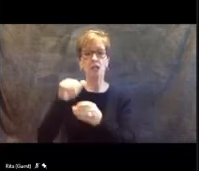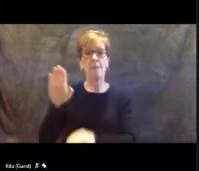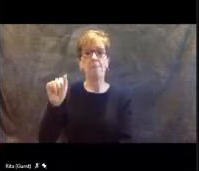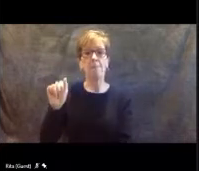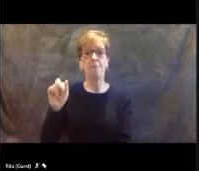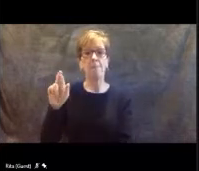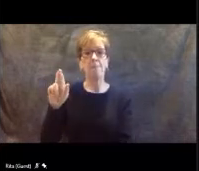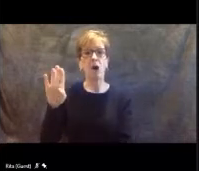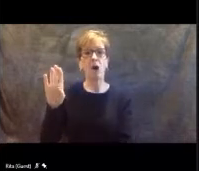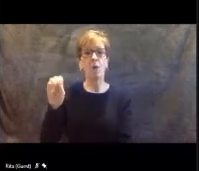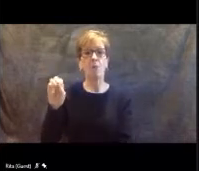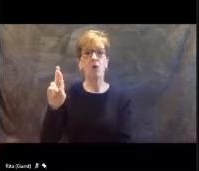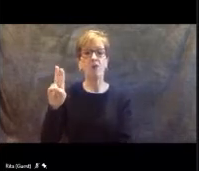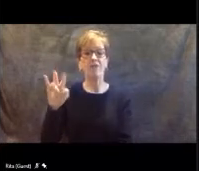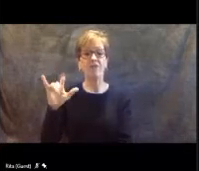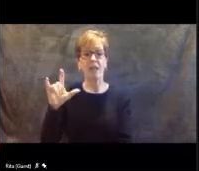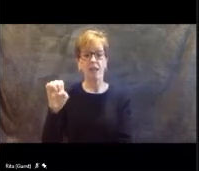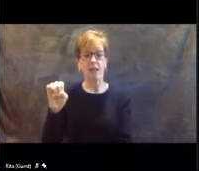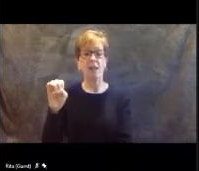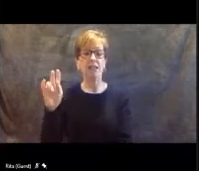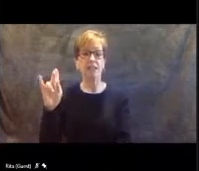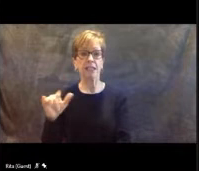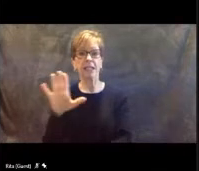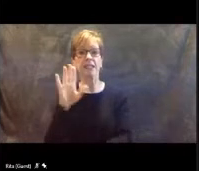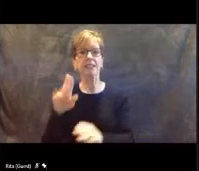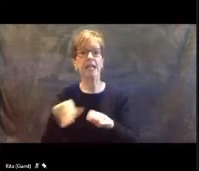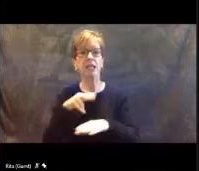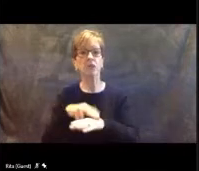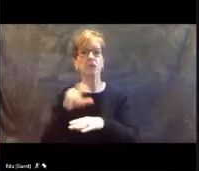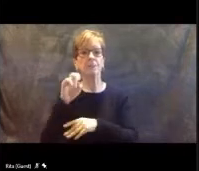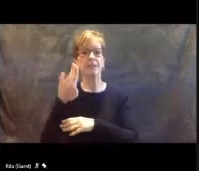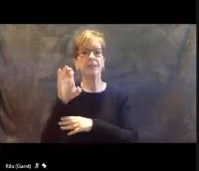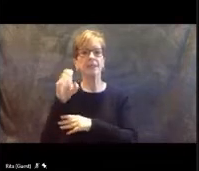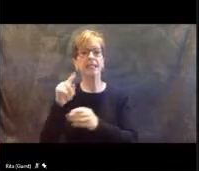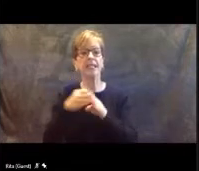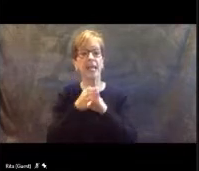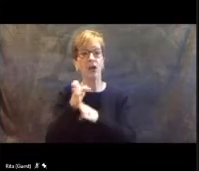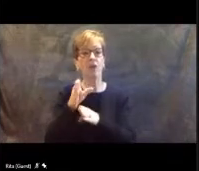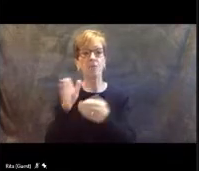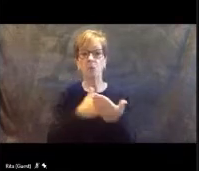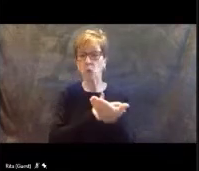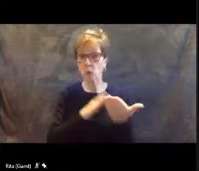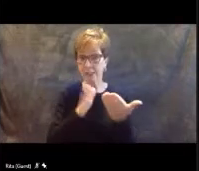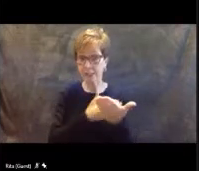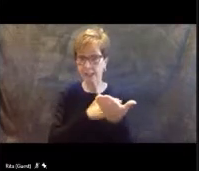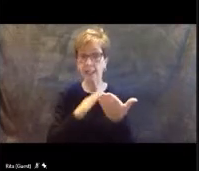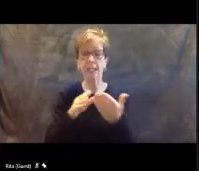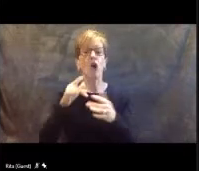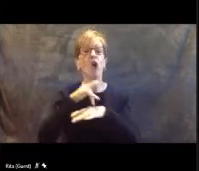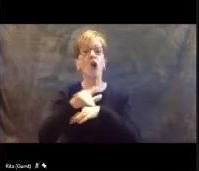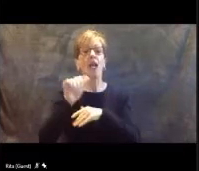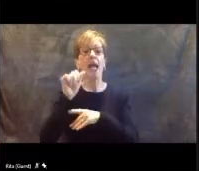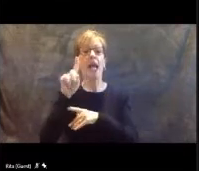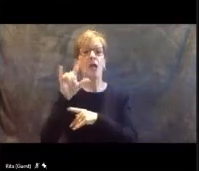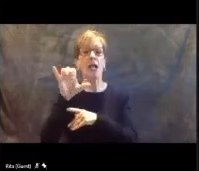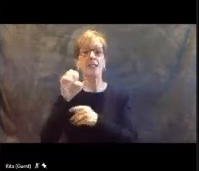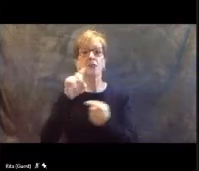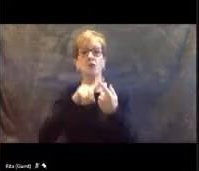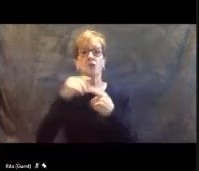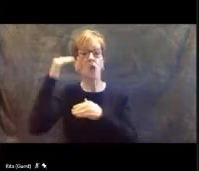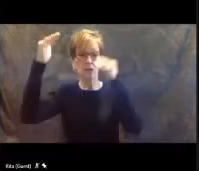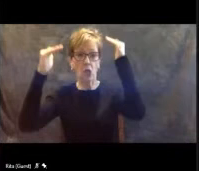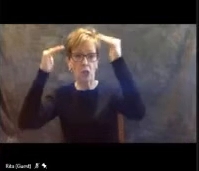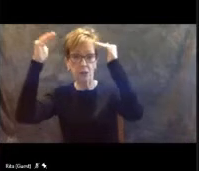received his National Board Certification in 2015 in the area of Music Early Adolescence through Young Adulthood. Eddie currently completed